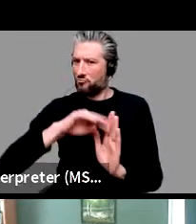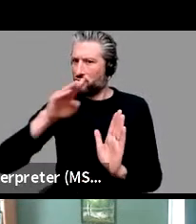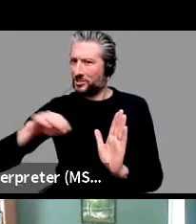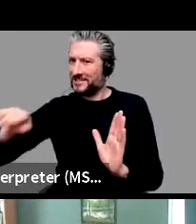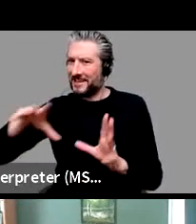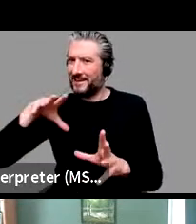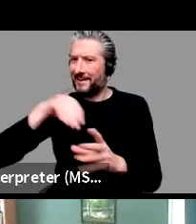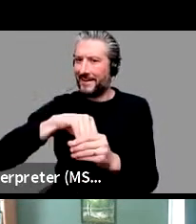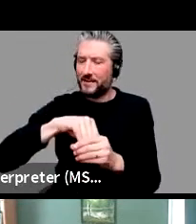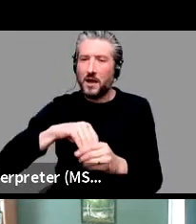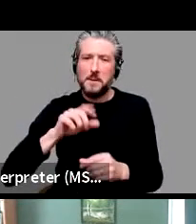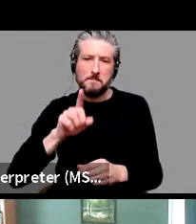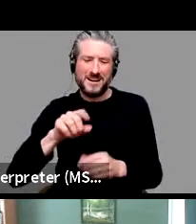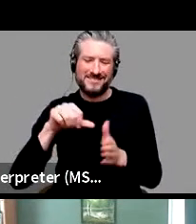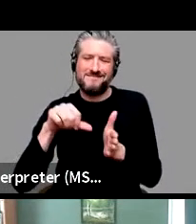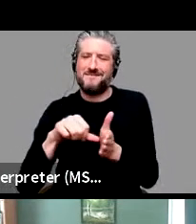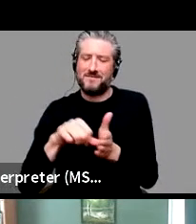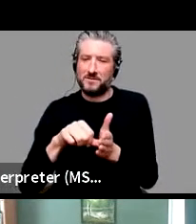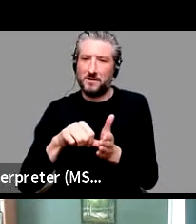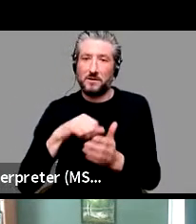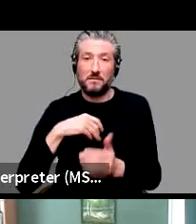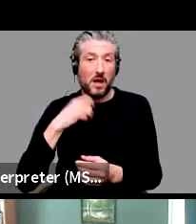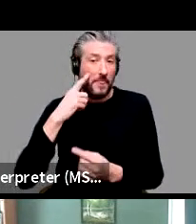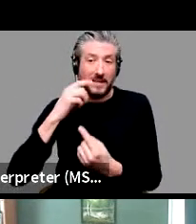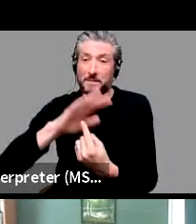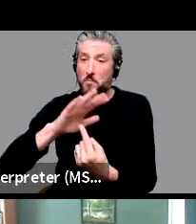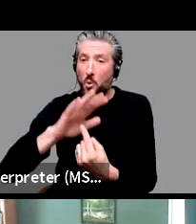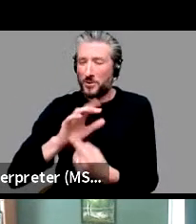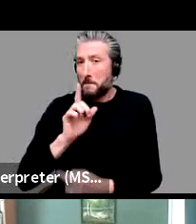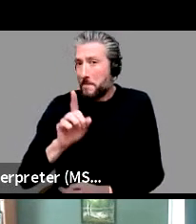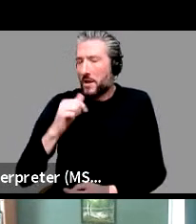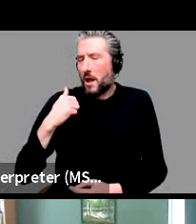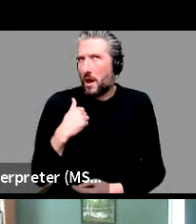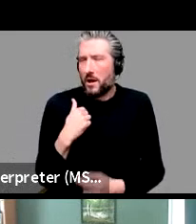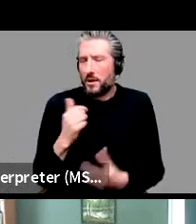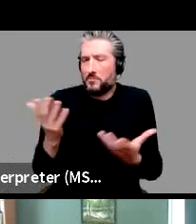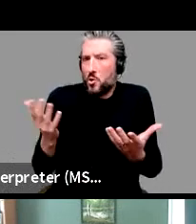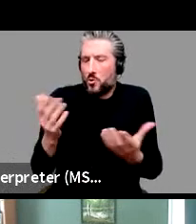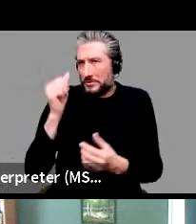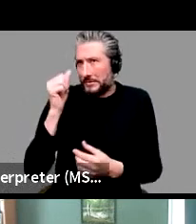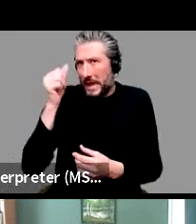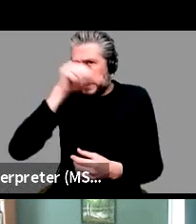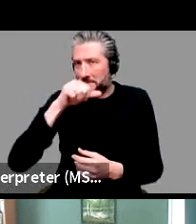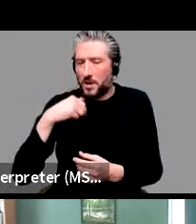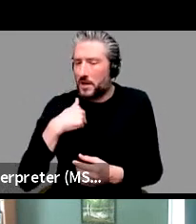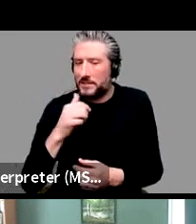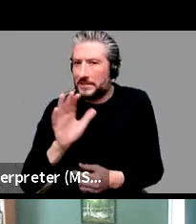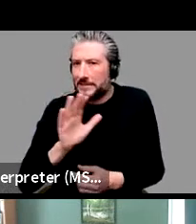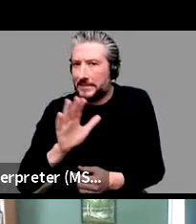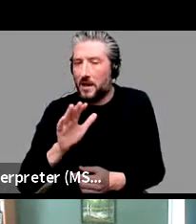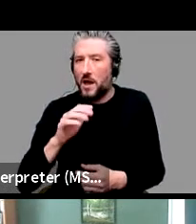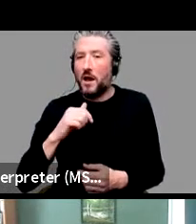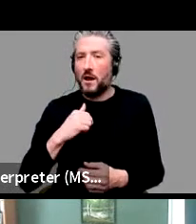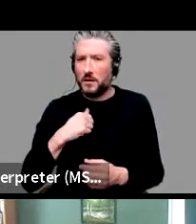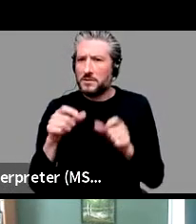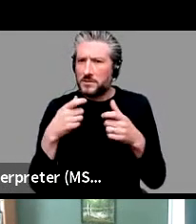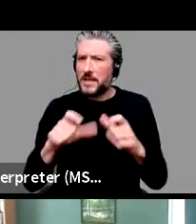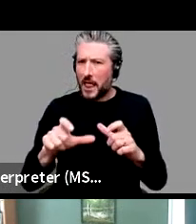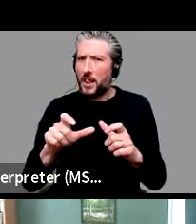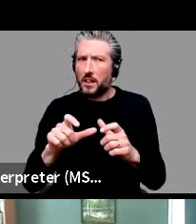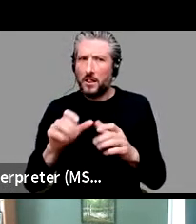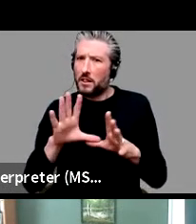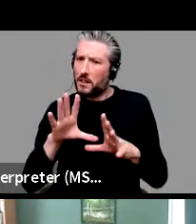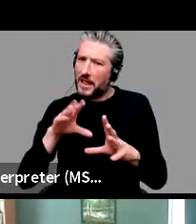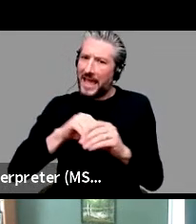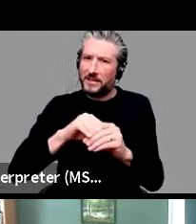and I'm not an expert in it. That's all. So don't mistake my not talking about it for a belief that it's not part of constructions. I, you